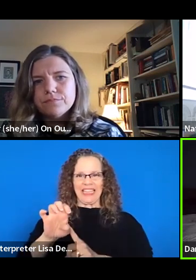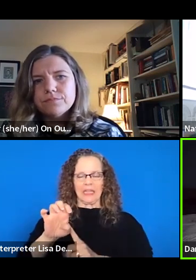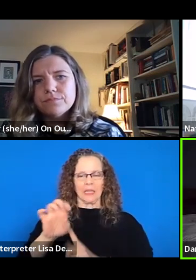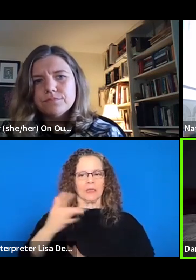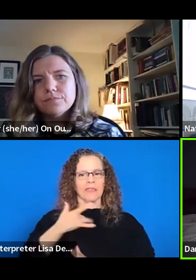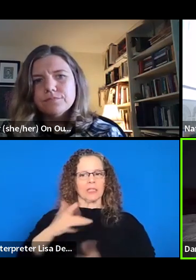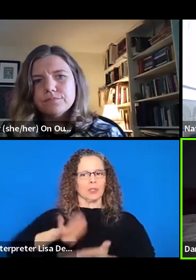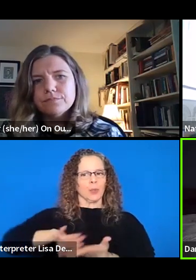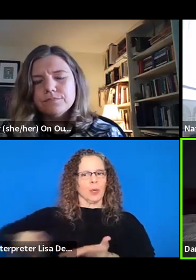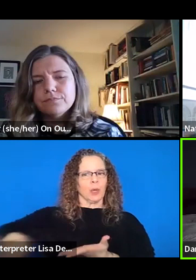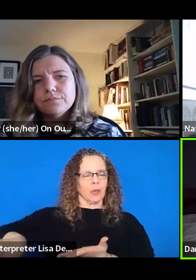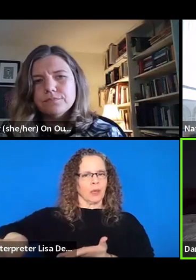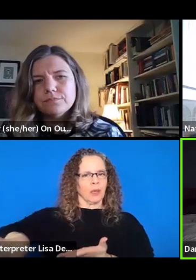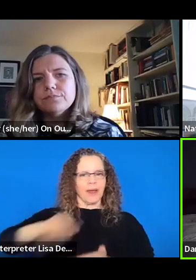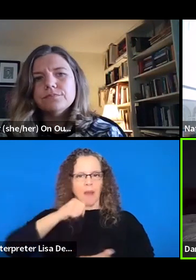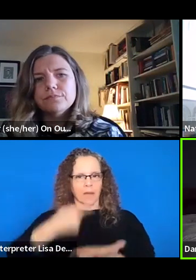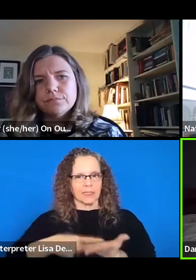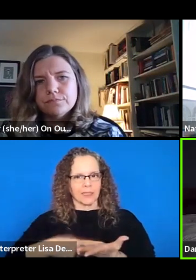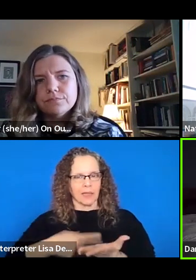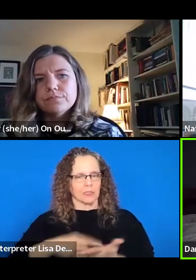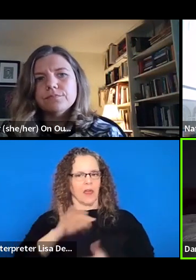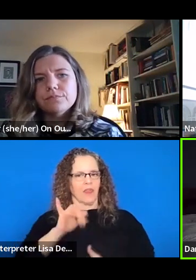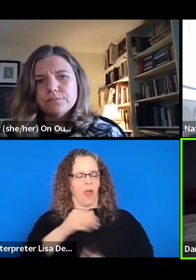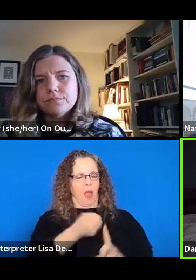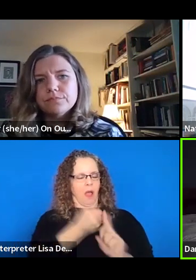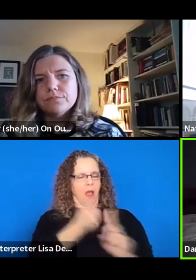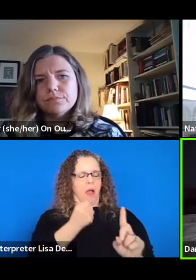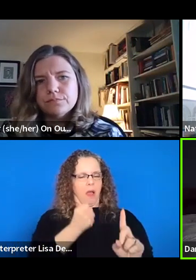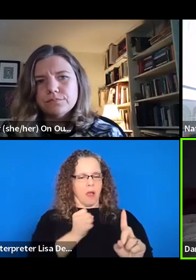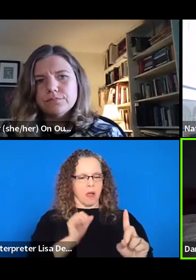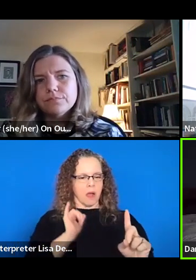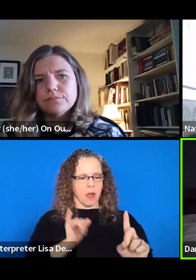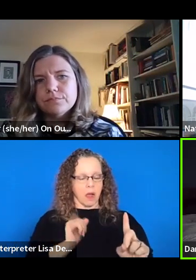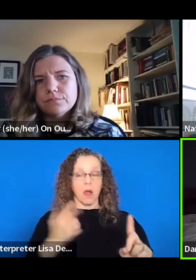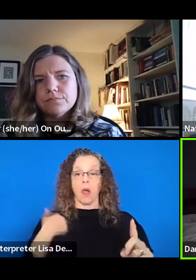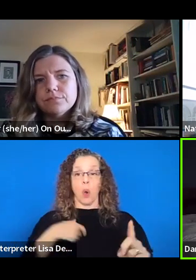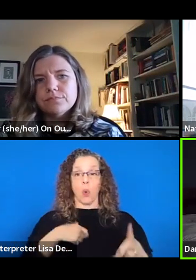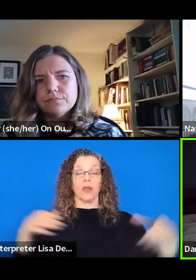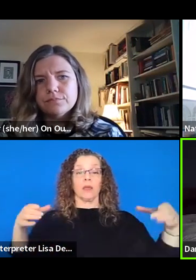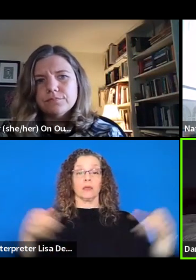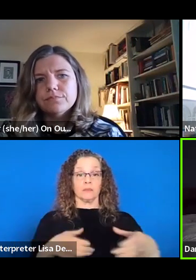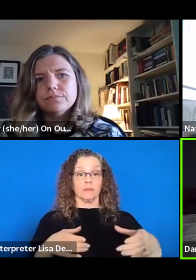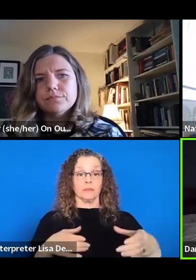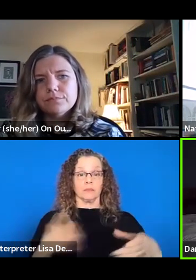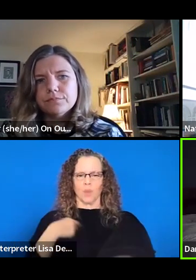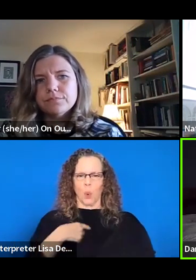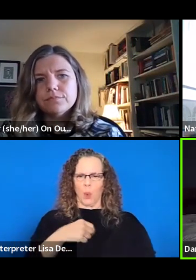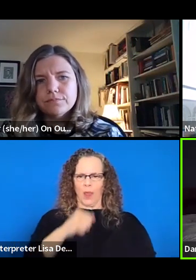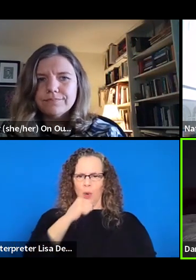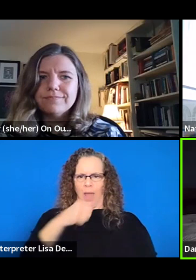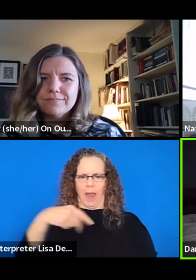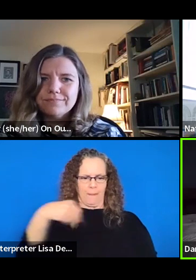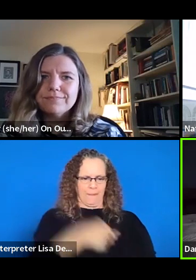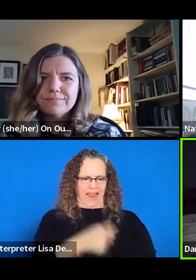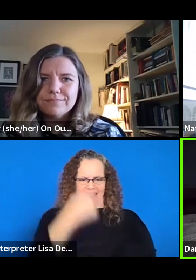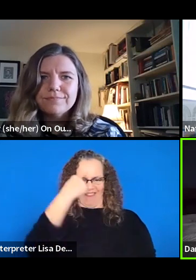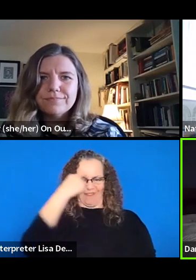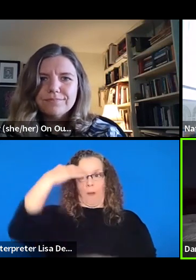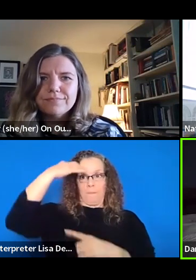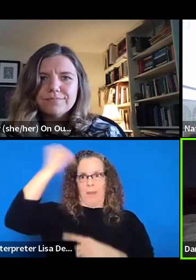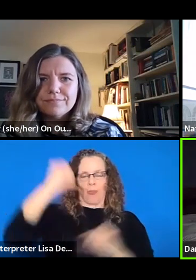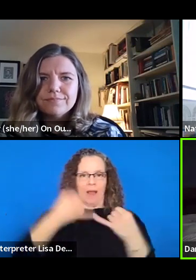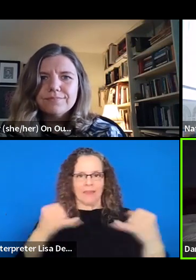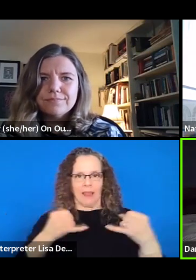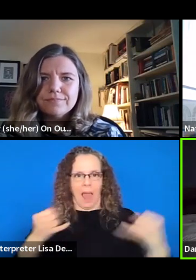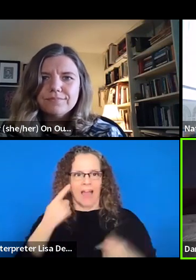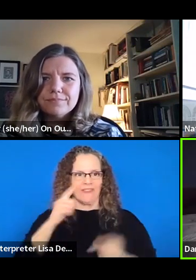That was a big thing for us immediately, like coming in as performers who we were like, we're not getting paid for memorizing our lines. Like that's not part of what's built into